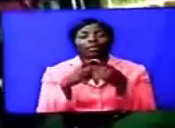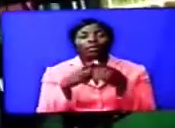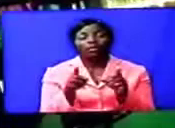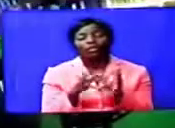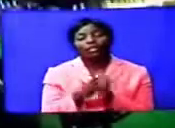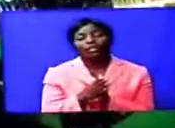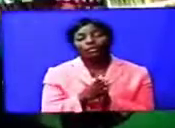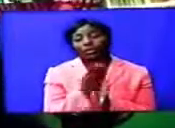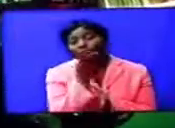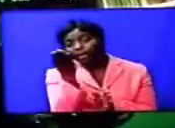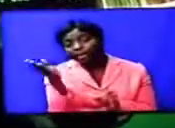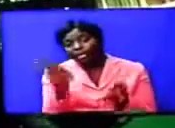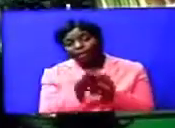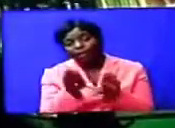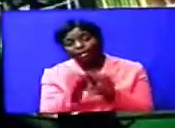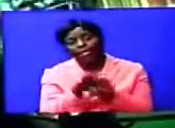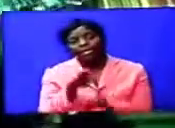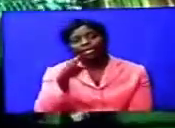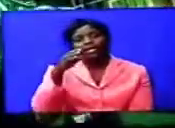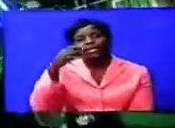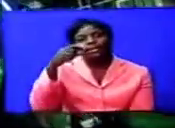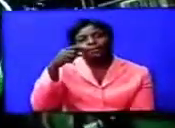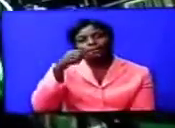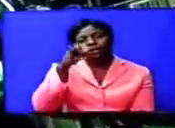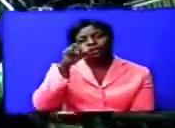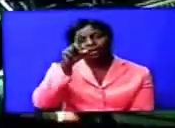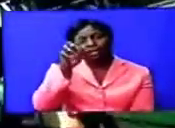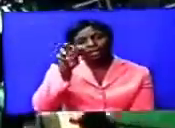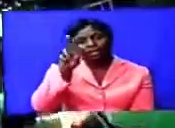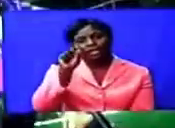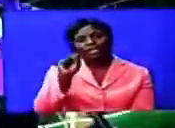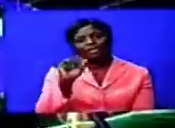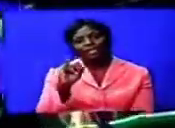Makala, and Faith Musa spiced up the lunch.